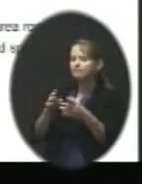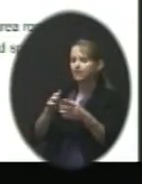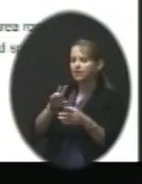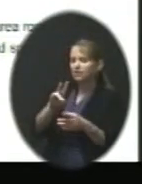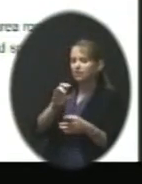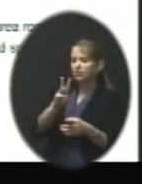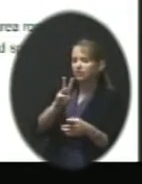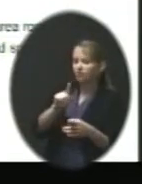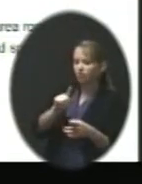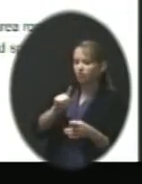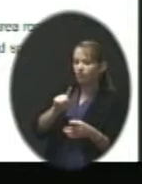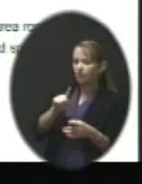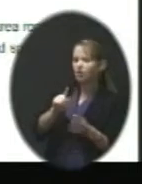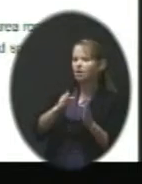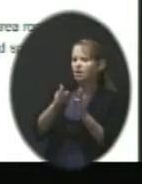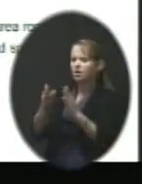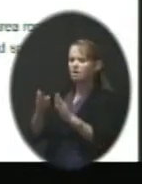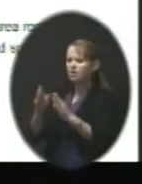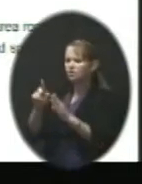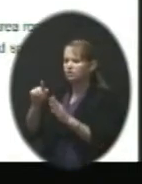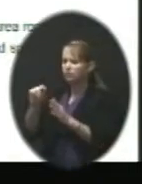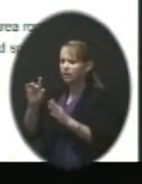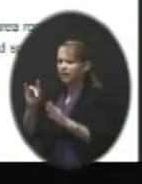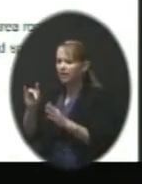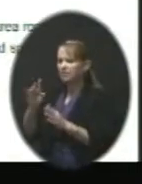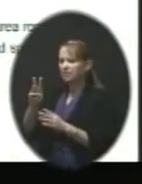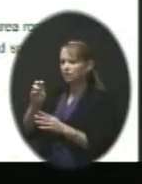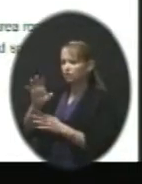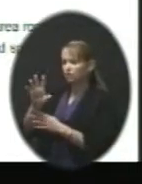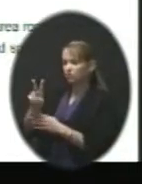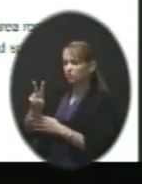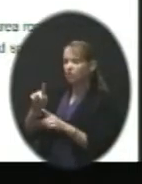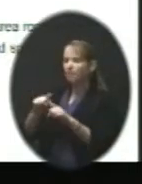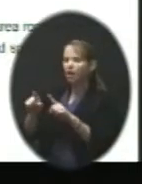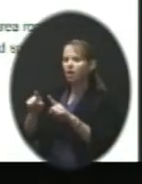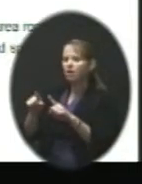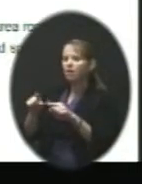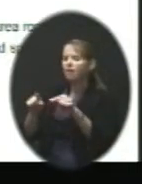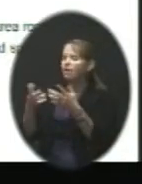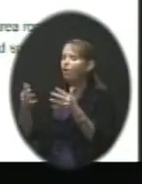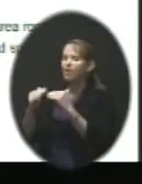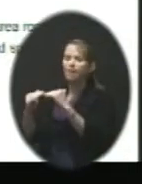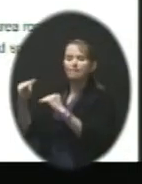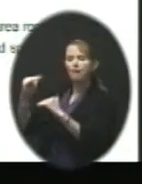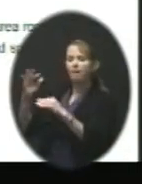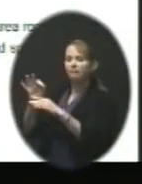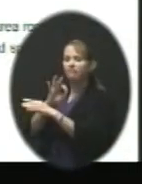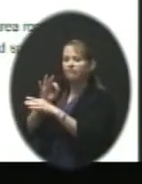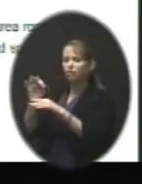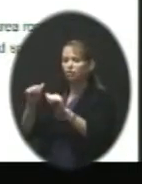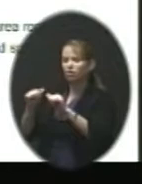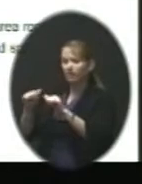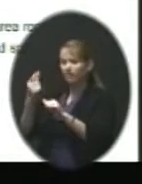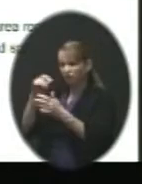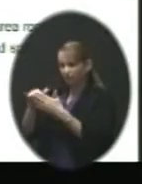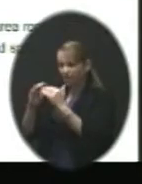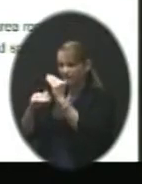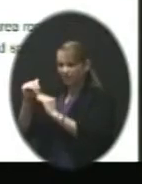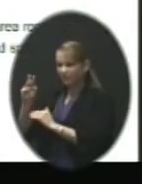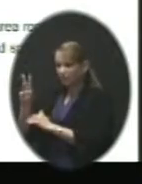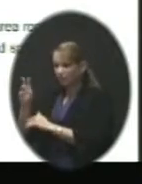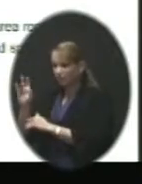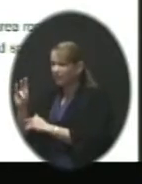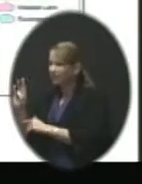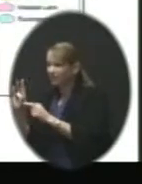But most importantly, you'll notice they're already above their functional capacity for that building, which is 617.